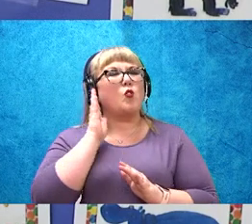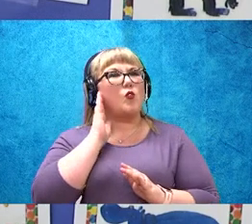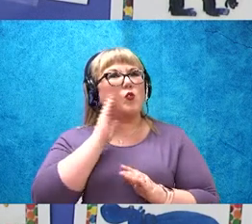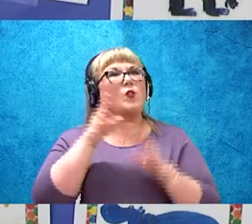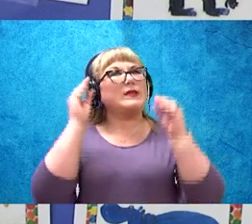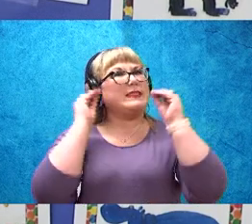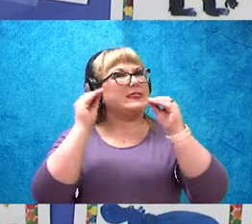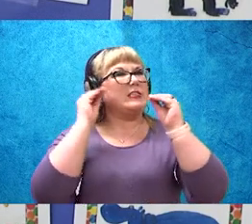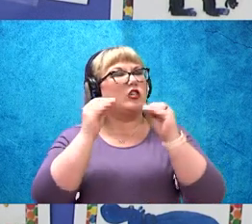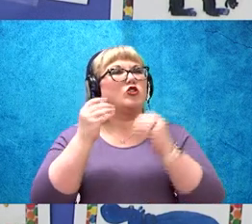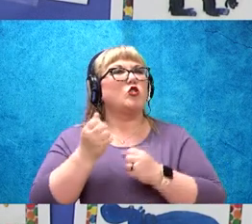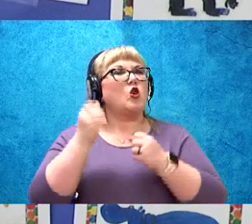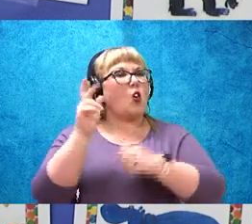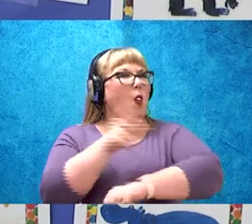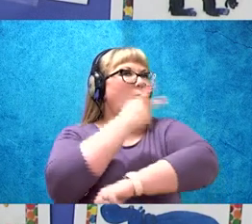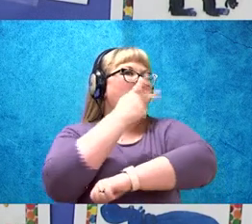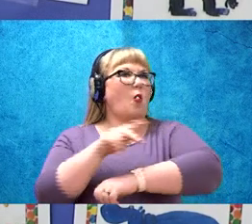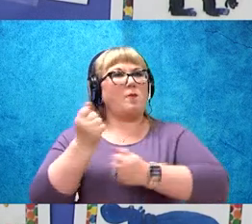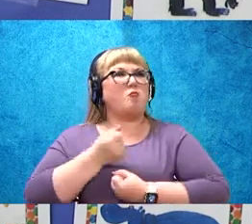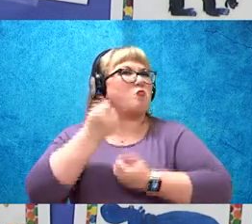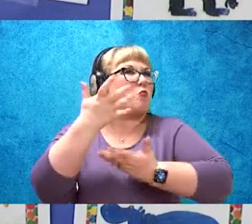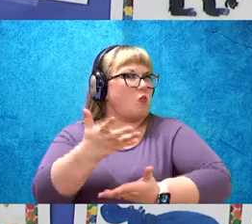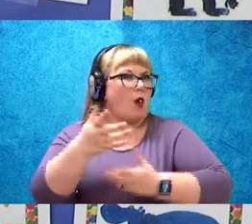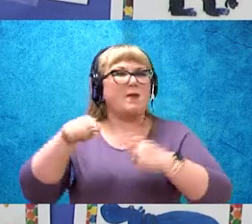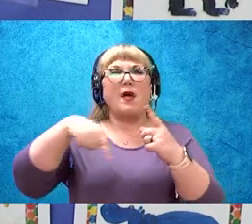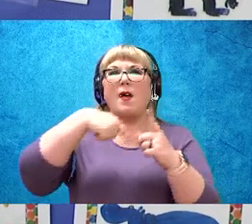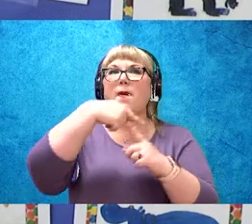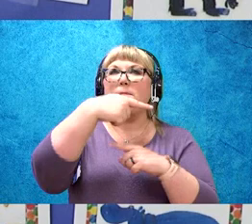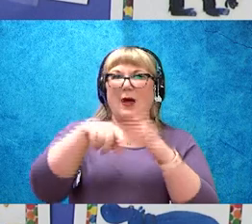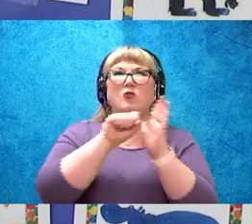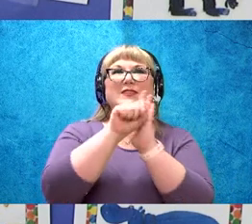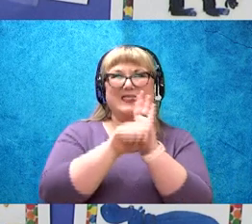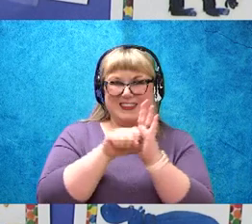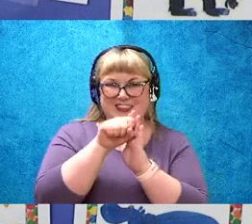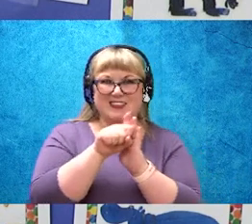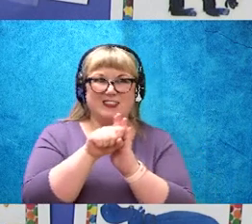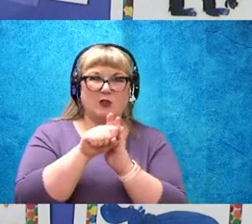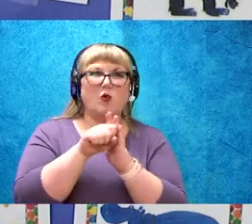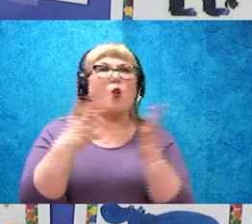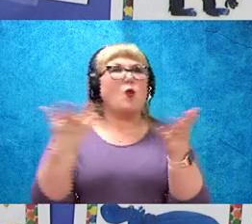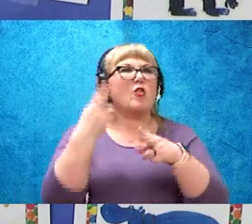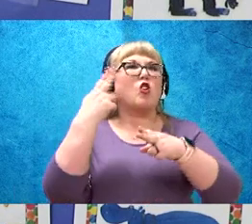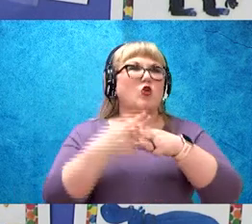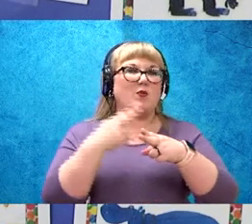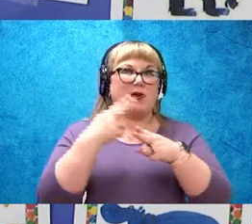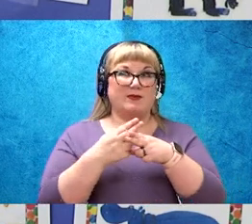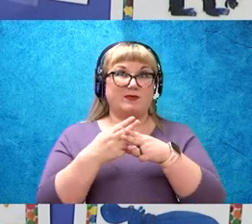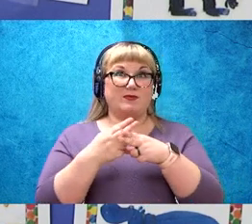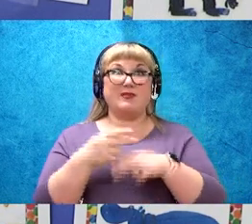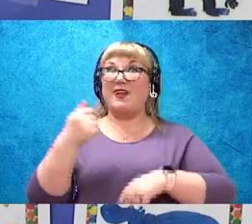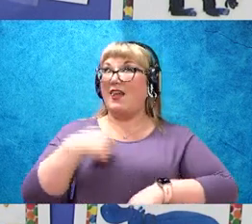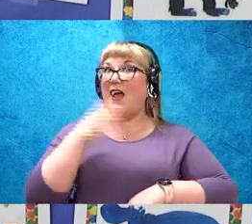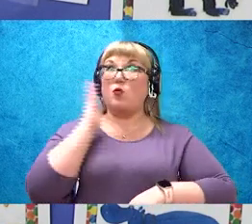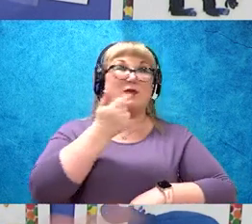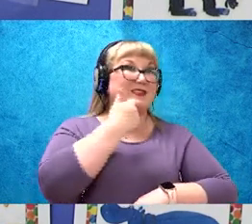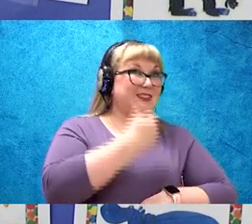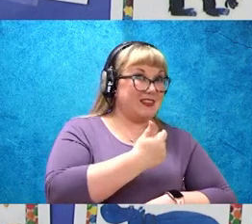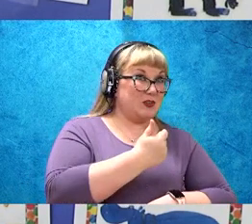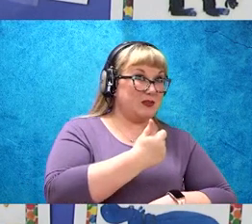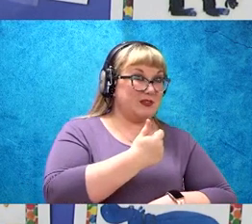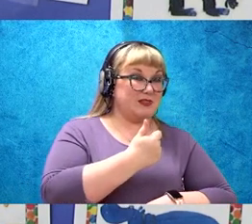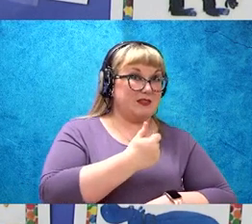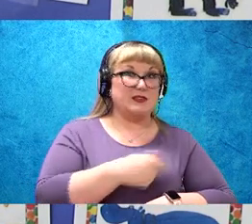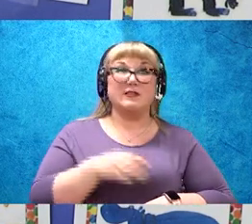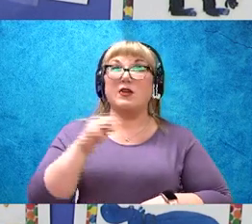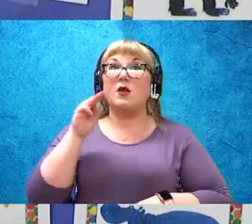poem that can help us remember what the seasons are called. So I'm going to say it. Then